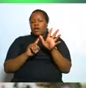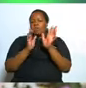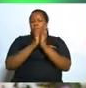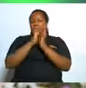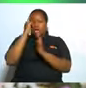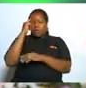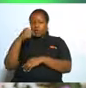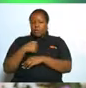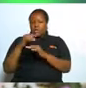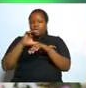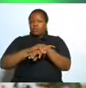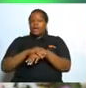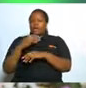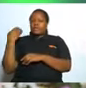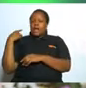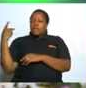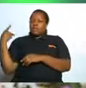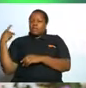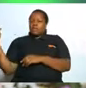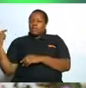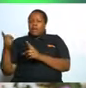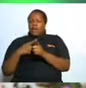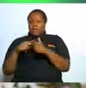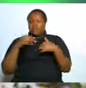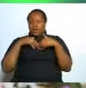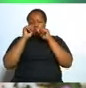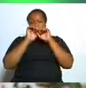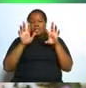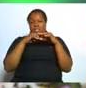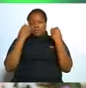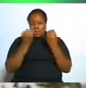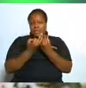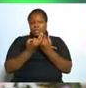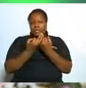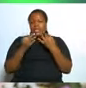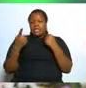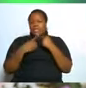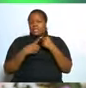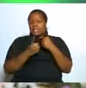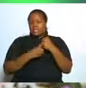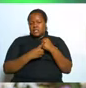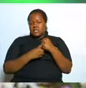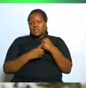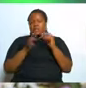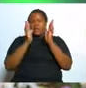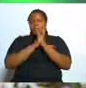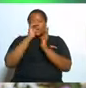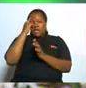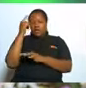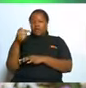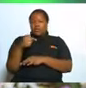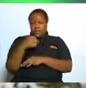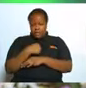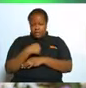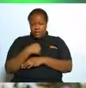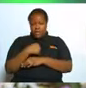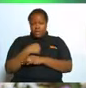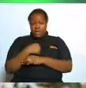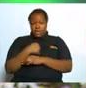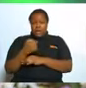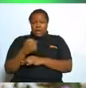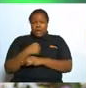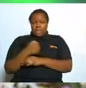and have a blessed family the last one pray for me i am